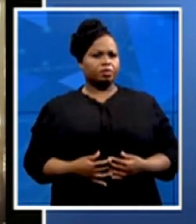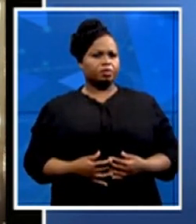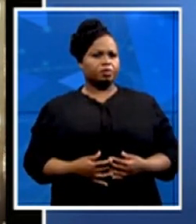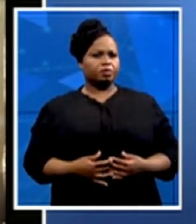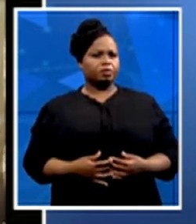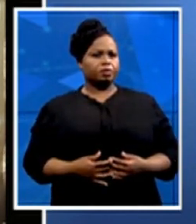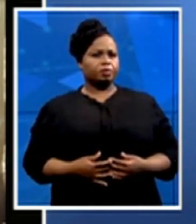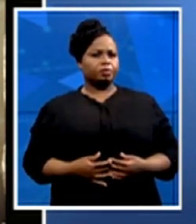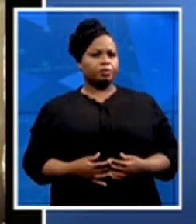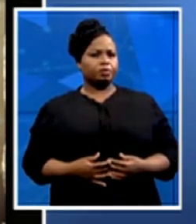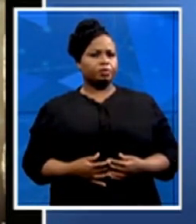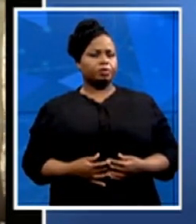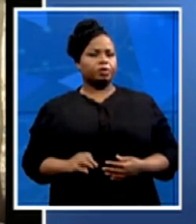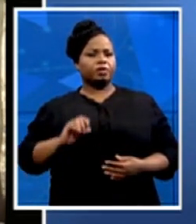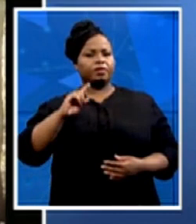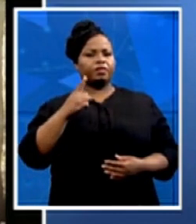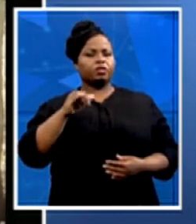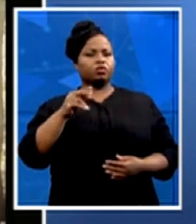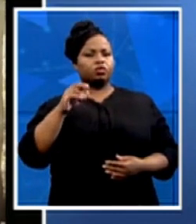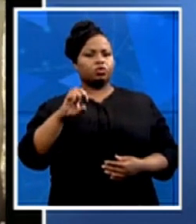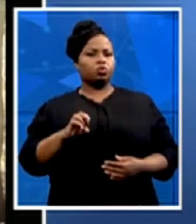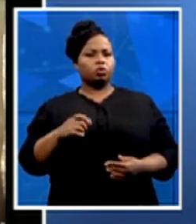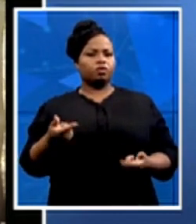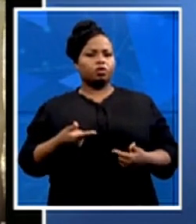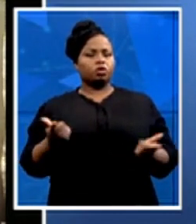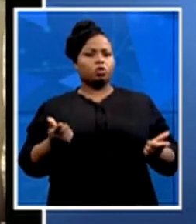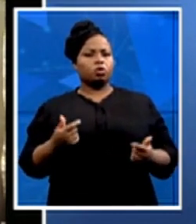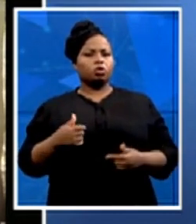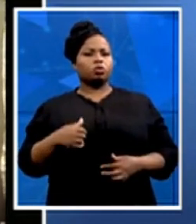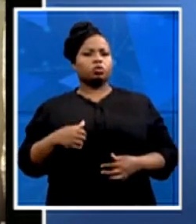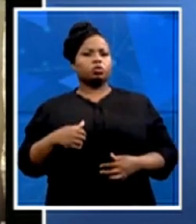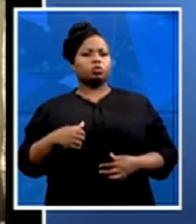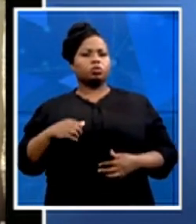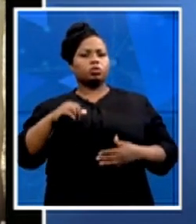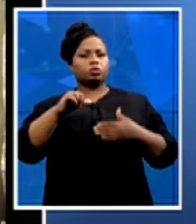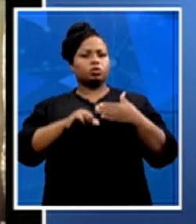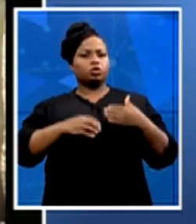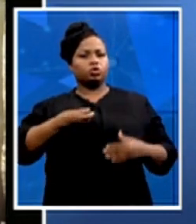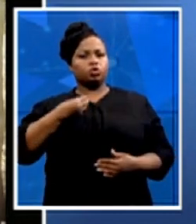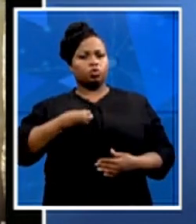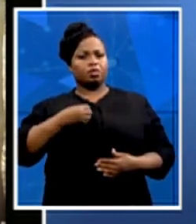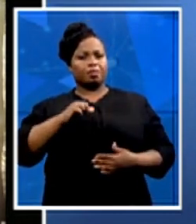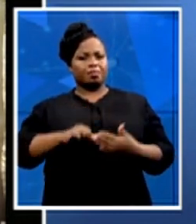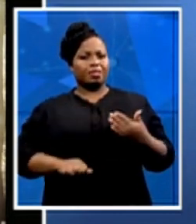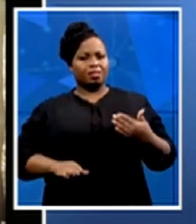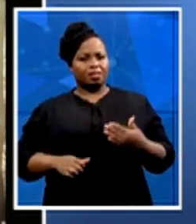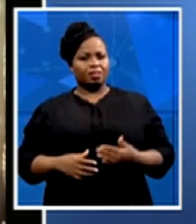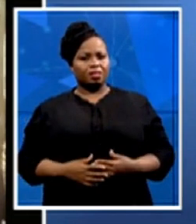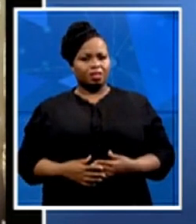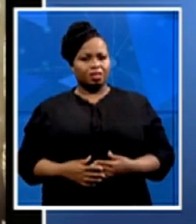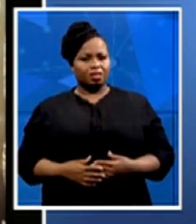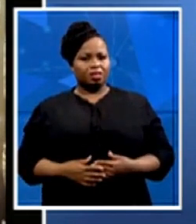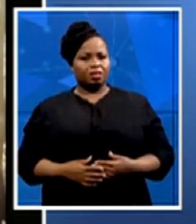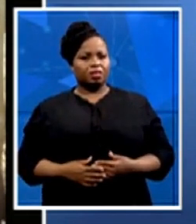Youth Alliance, we said that the best way for us to launch Youth Month as young people is to go into the streets and